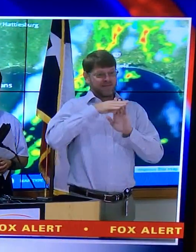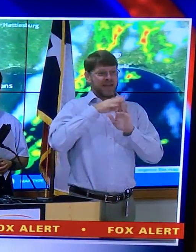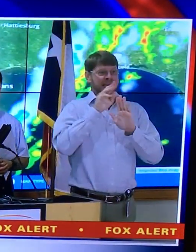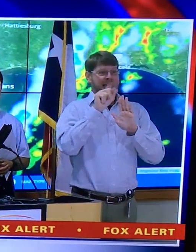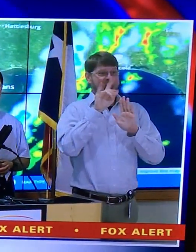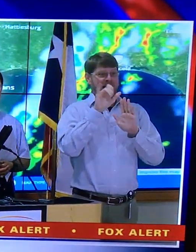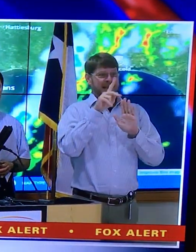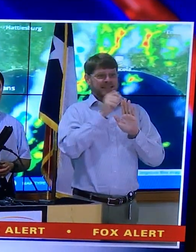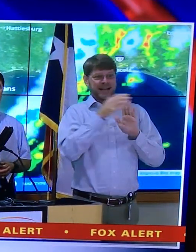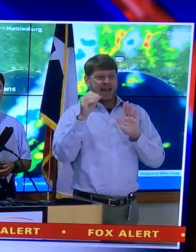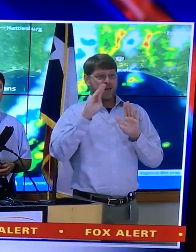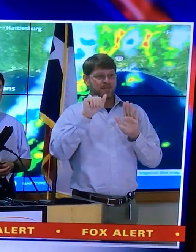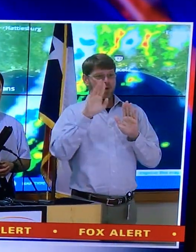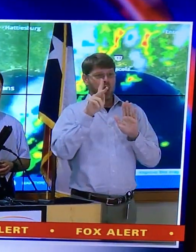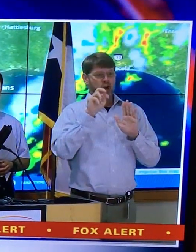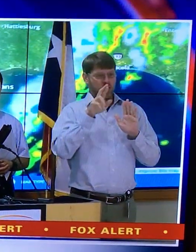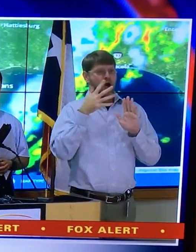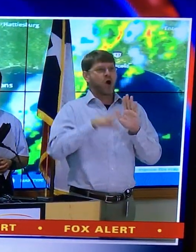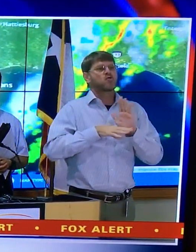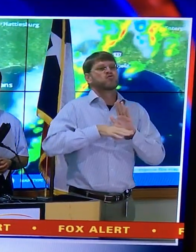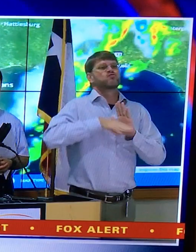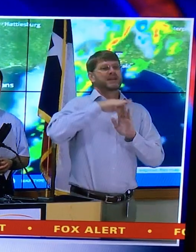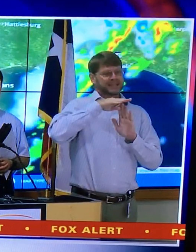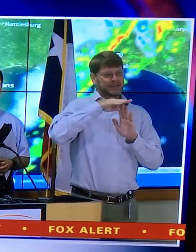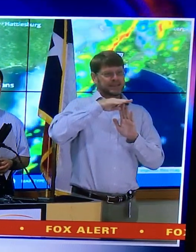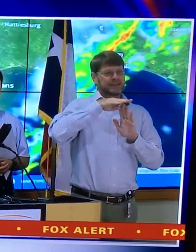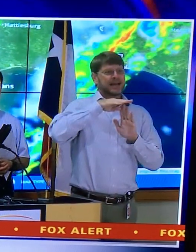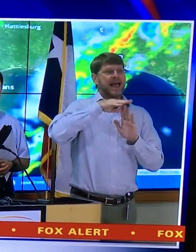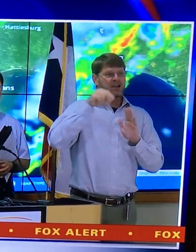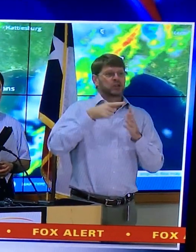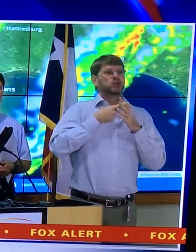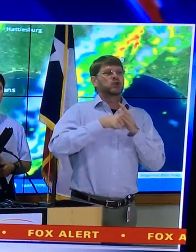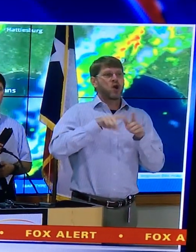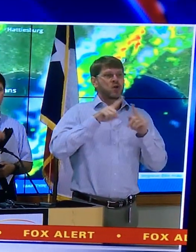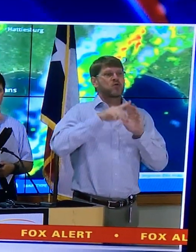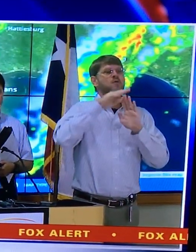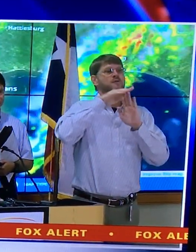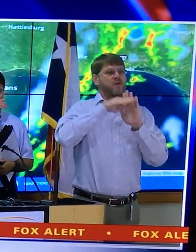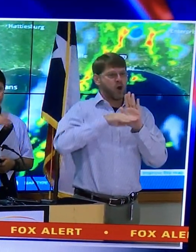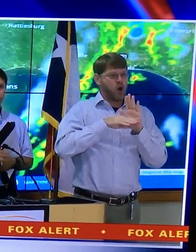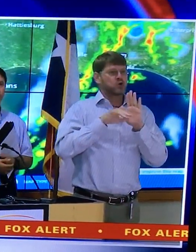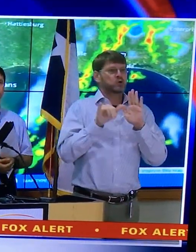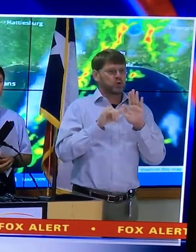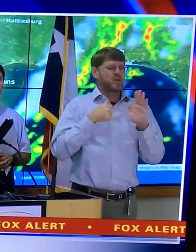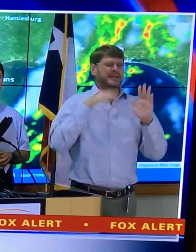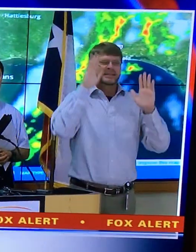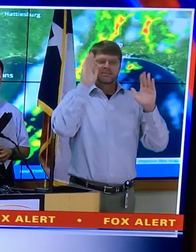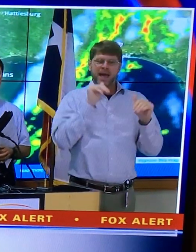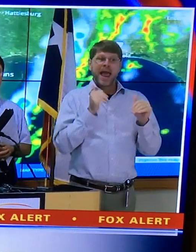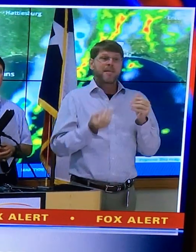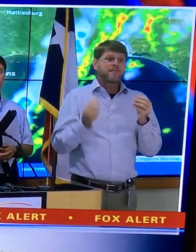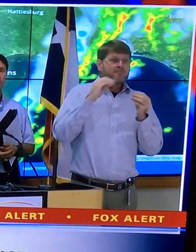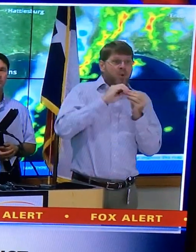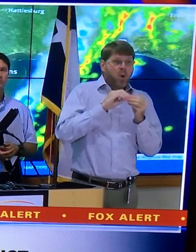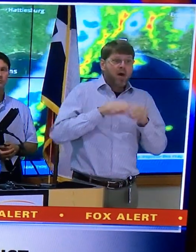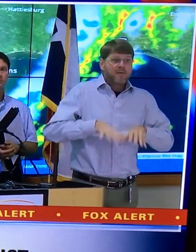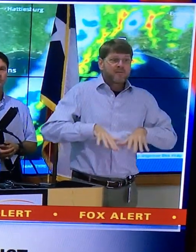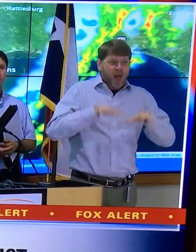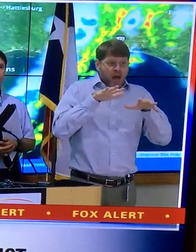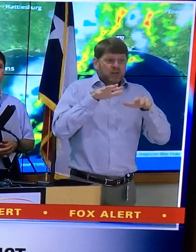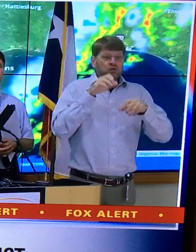Attucks and Barker have crested, and they are starting to fall. So we expect no additional